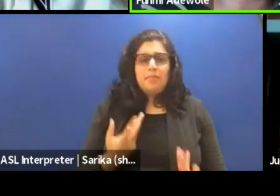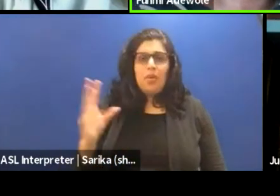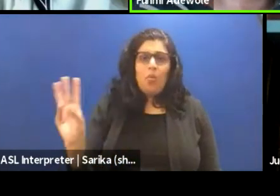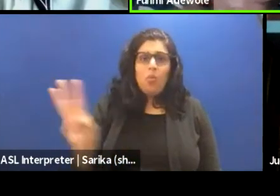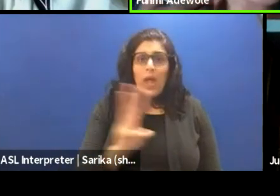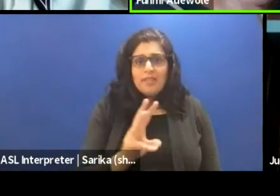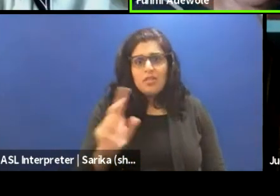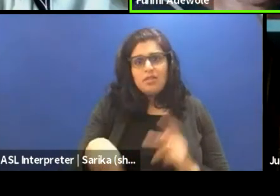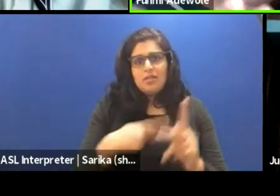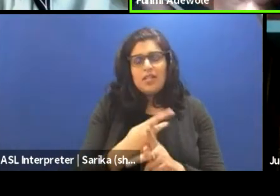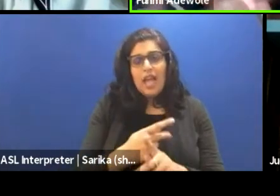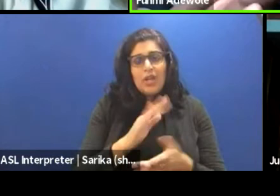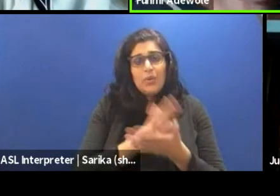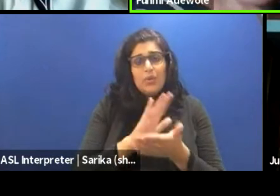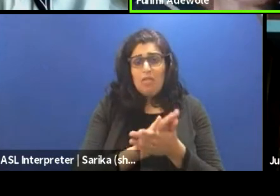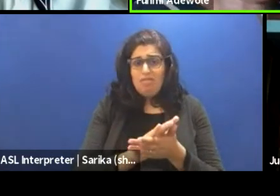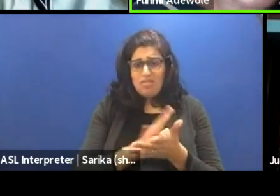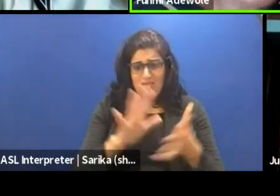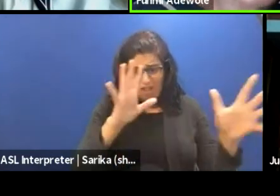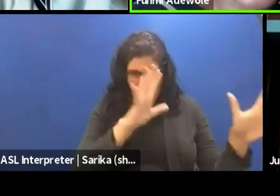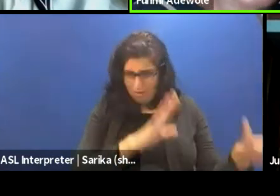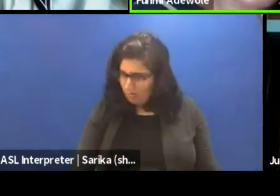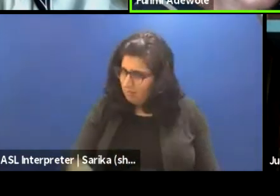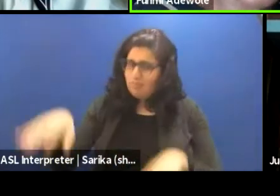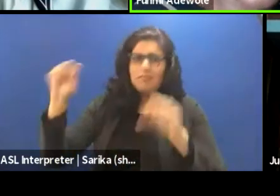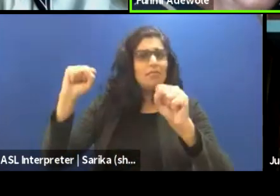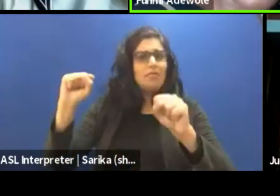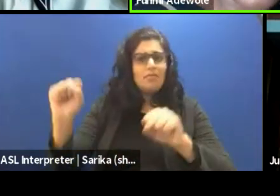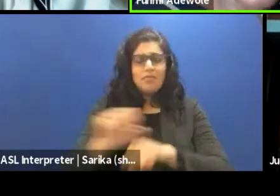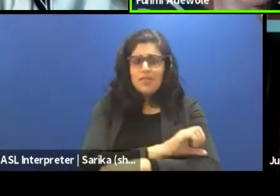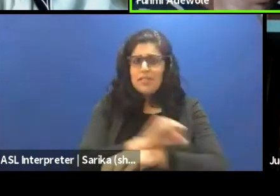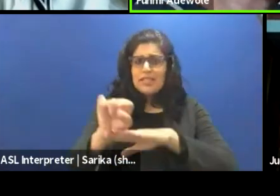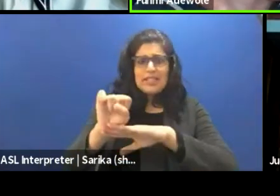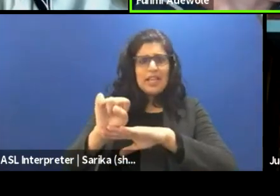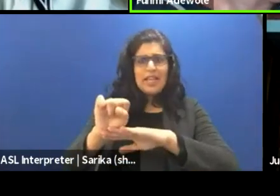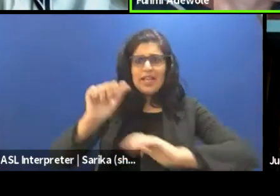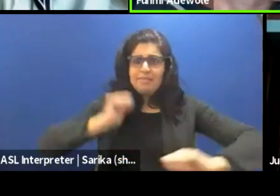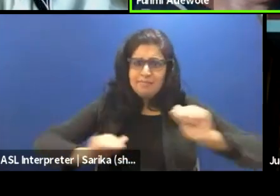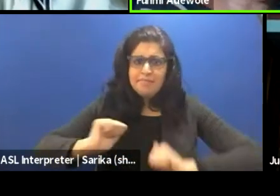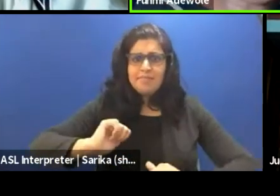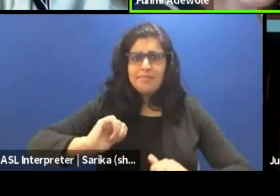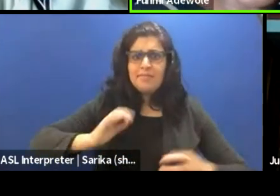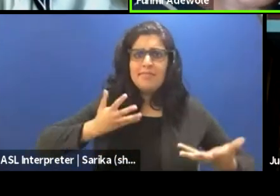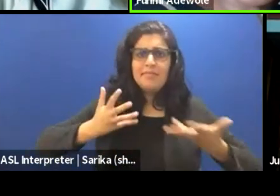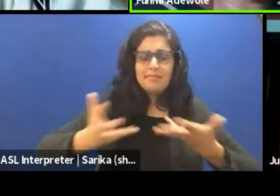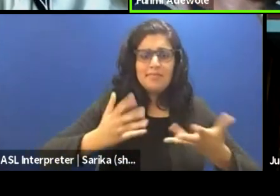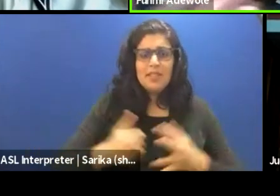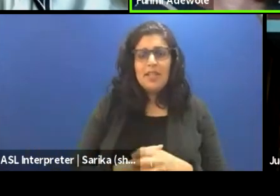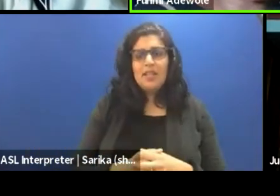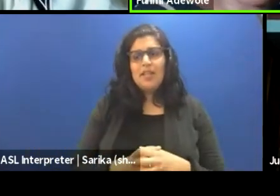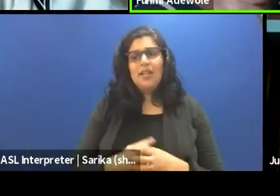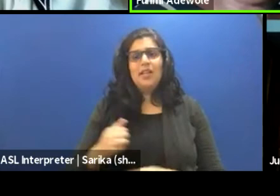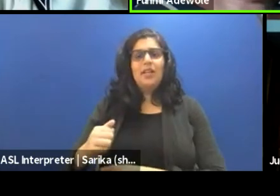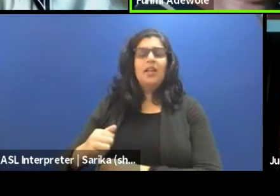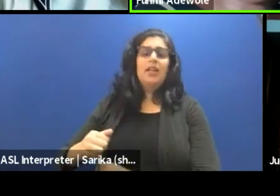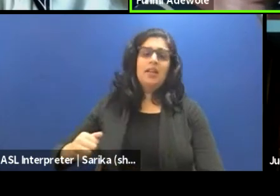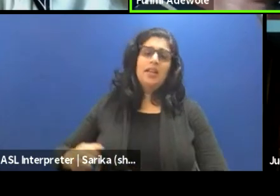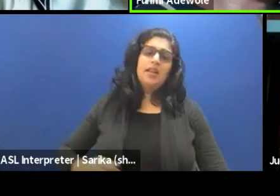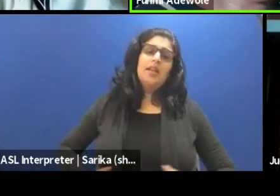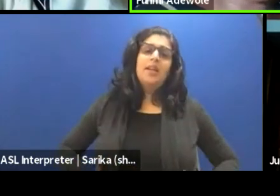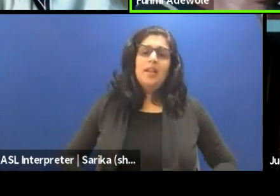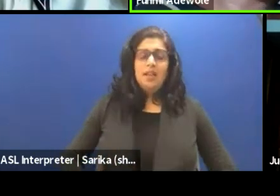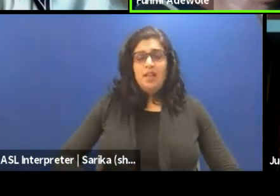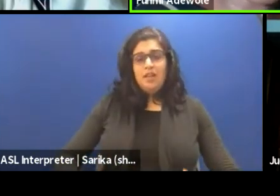Western style school. They take out, they take, they've taken the stage, you know, Herbert Oguinde, who was run the first